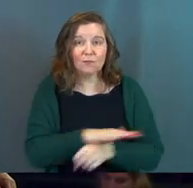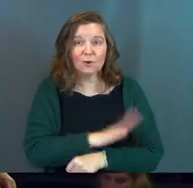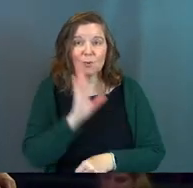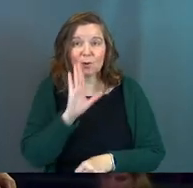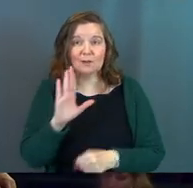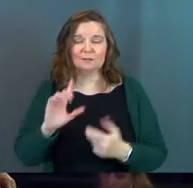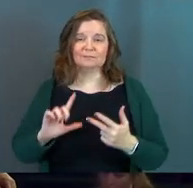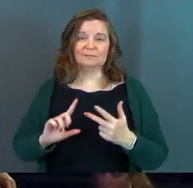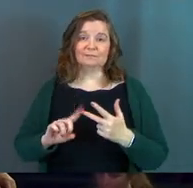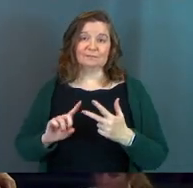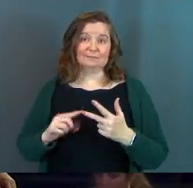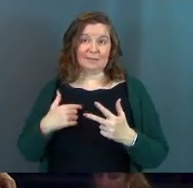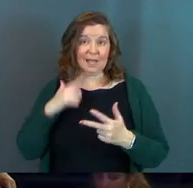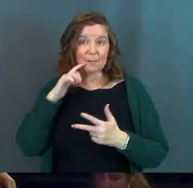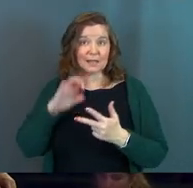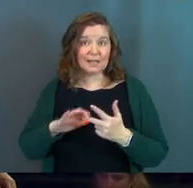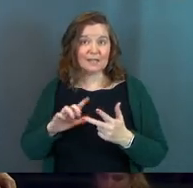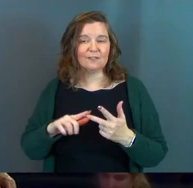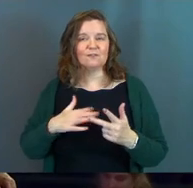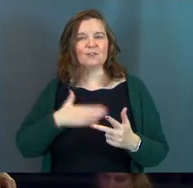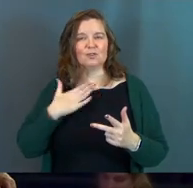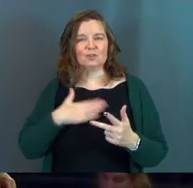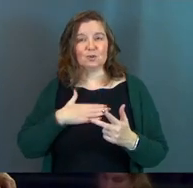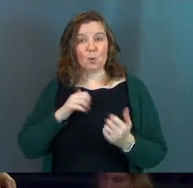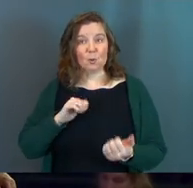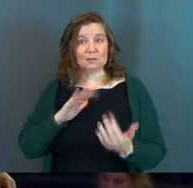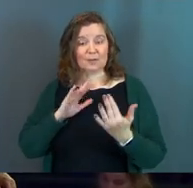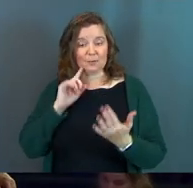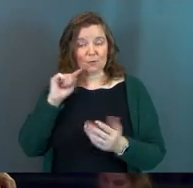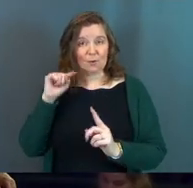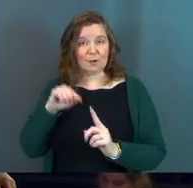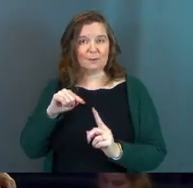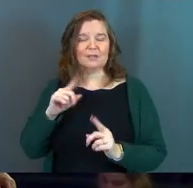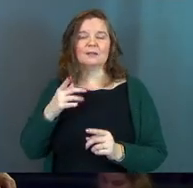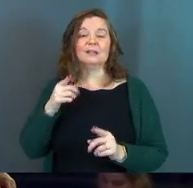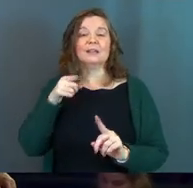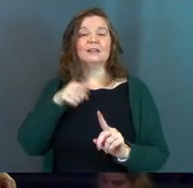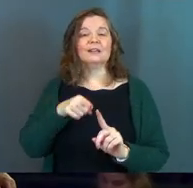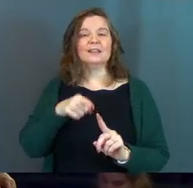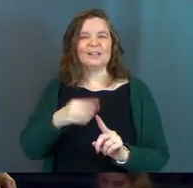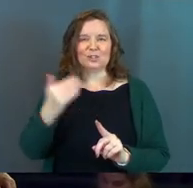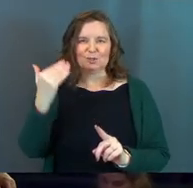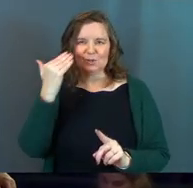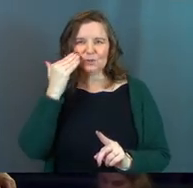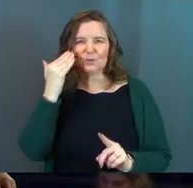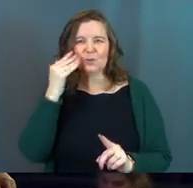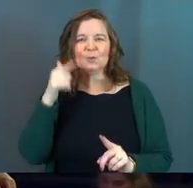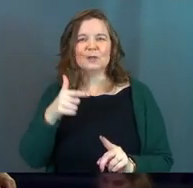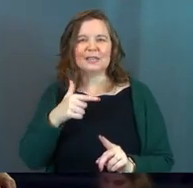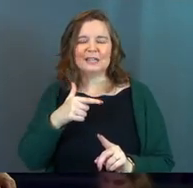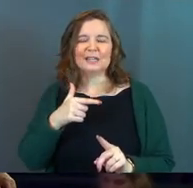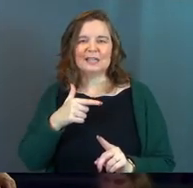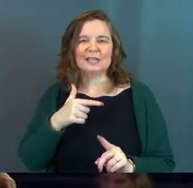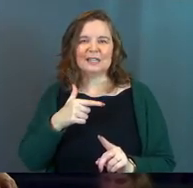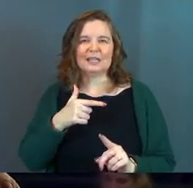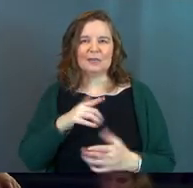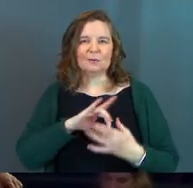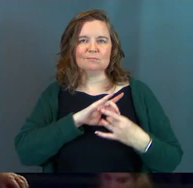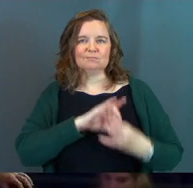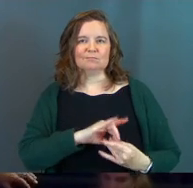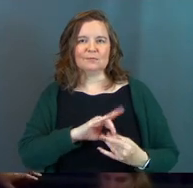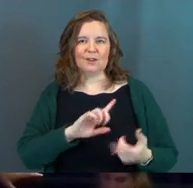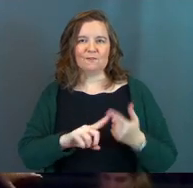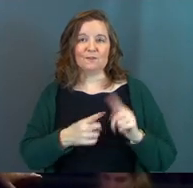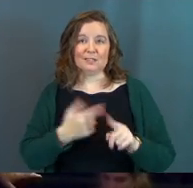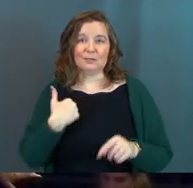But number three, I believe, for the joy set before him, it was the fact that he knew he was securing friendship with